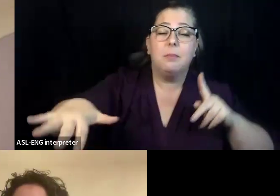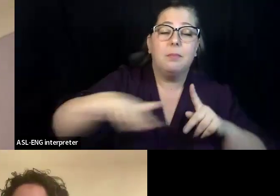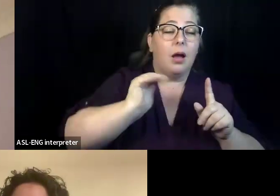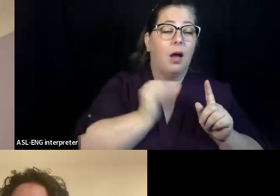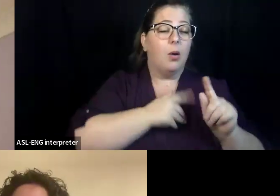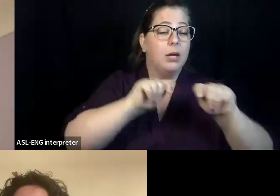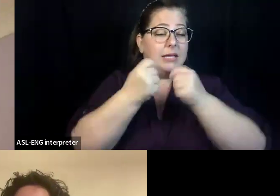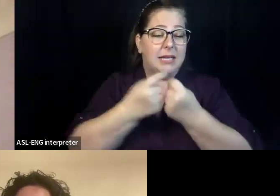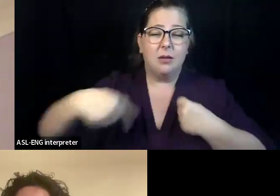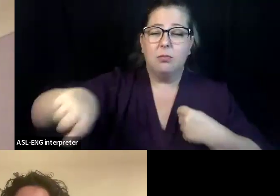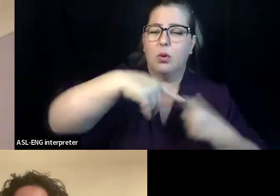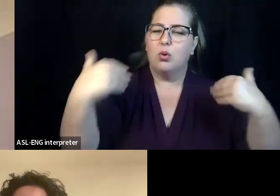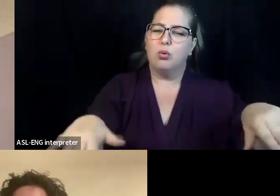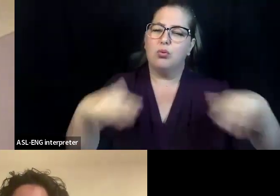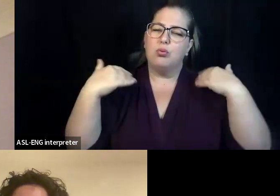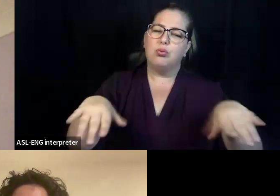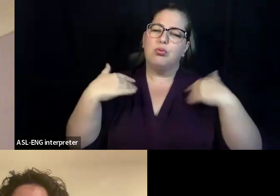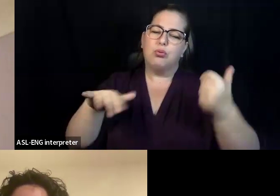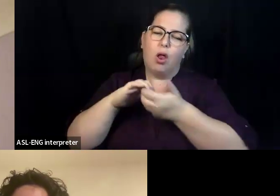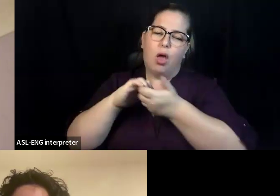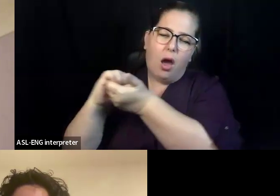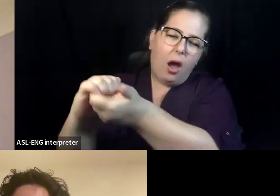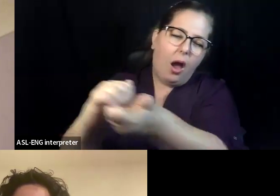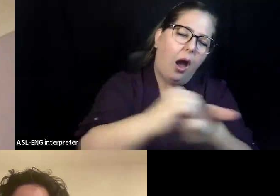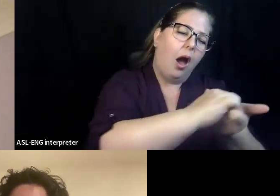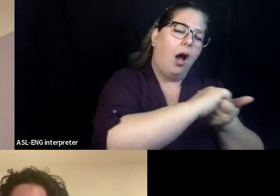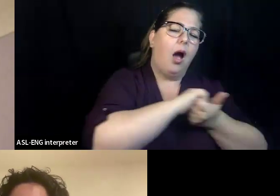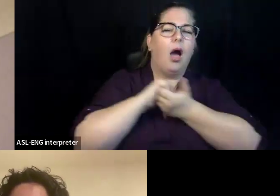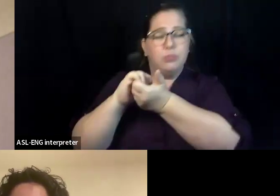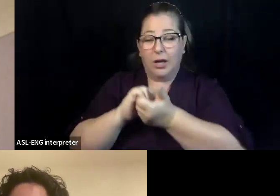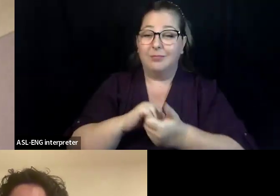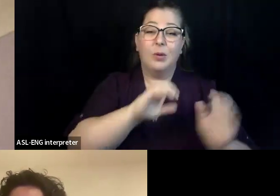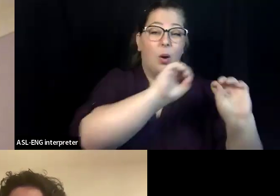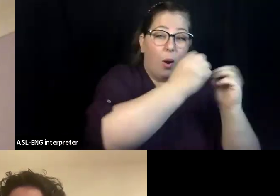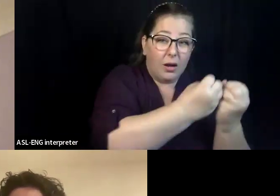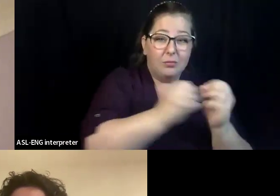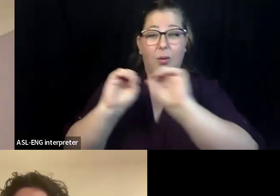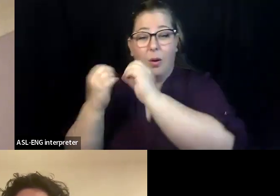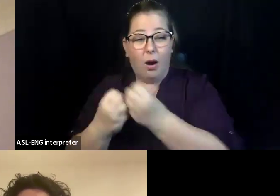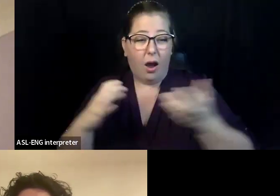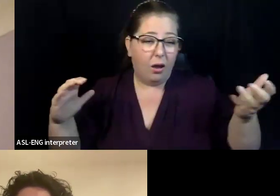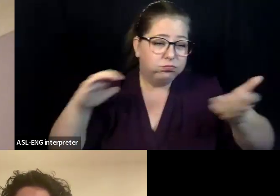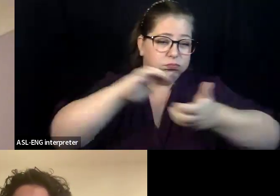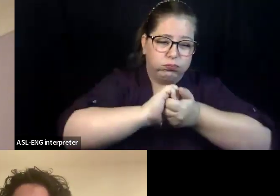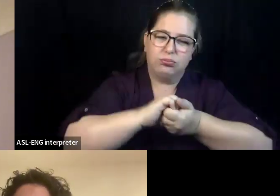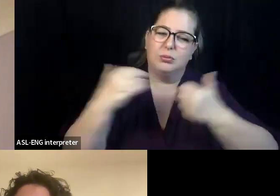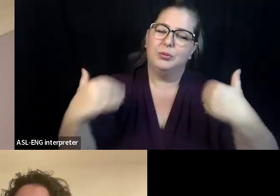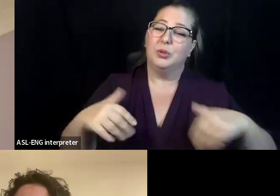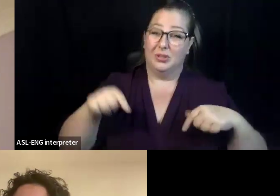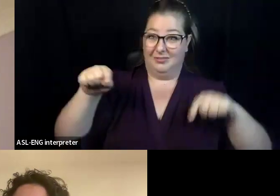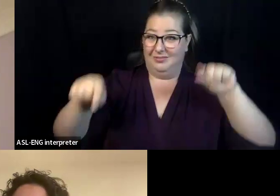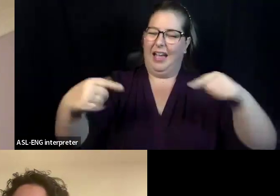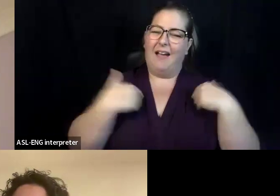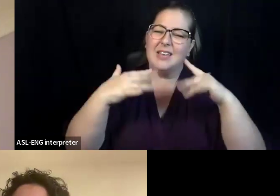organization, we have, um, um, a really diverse team, both in terms of disability and in terms of race and, um,